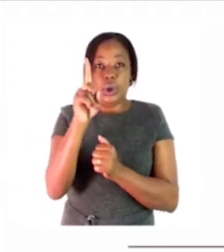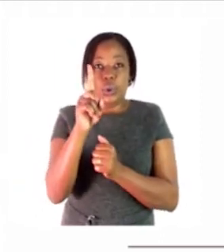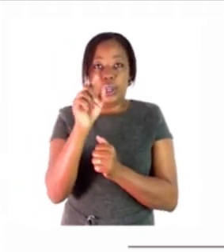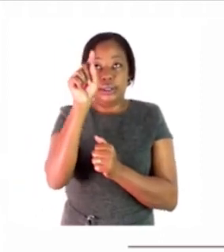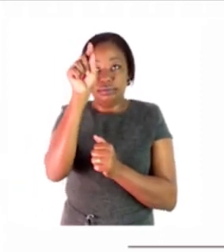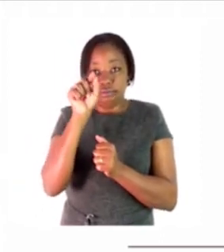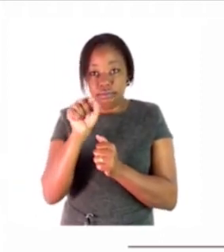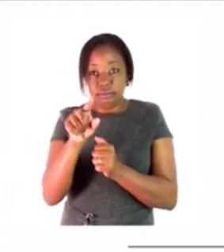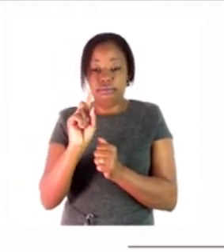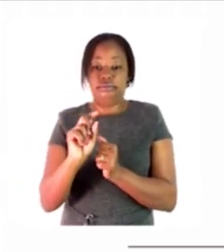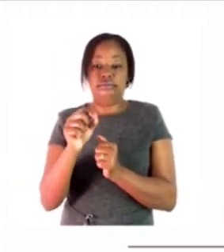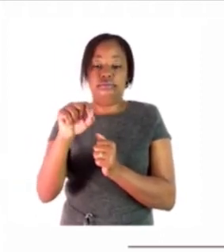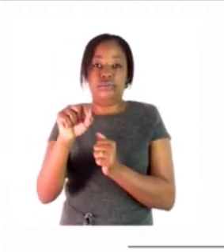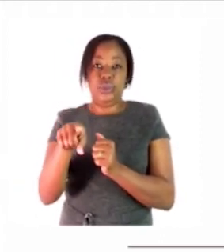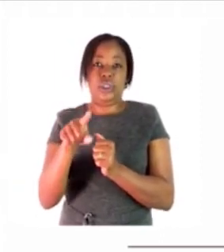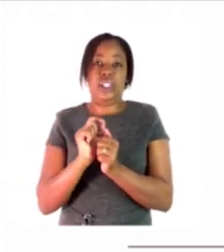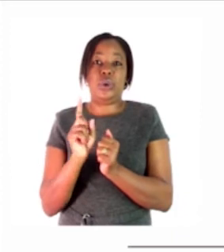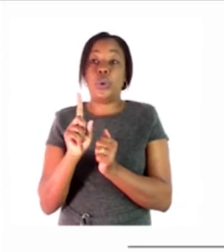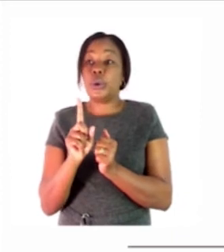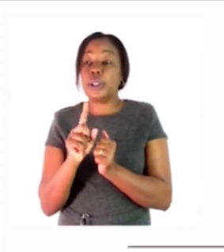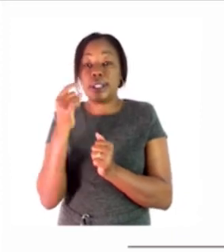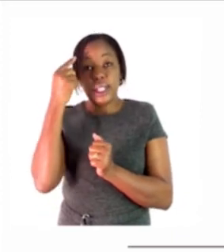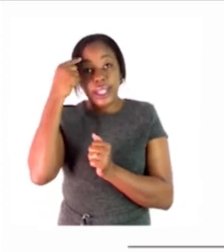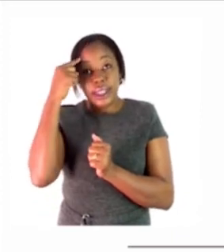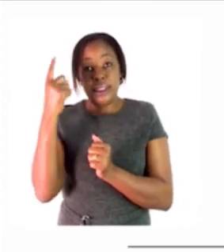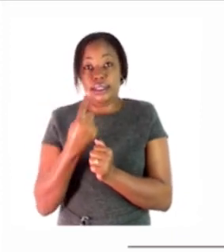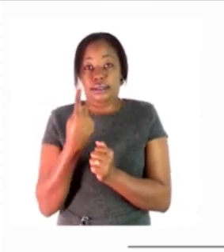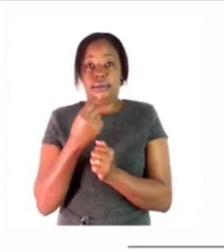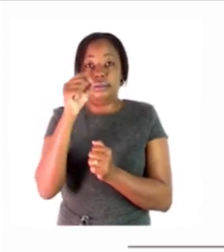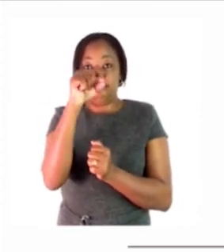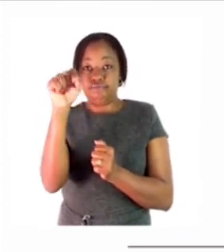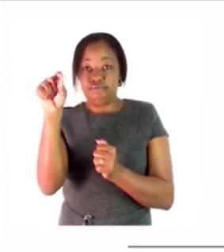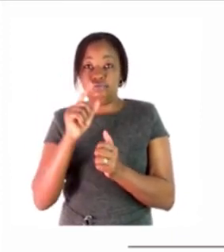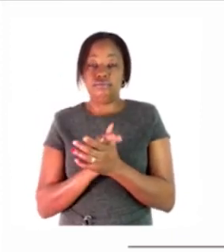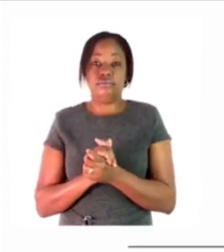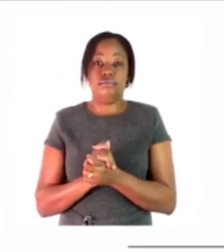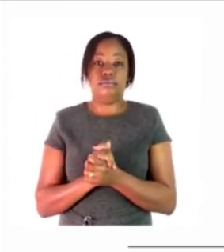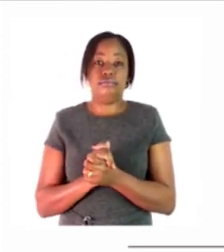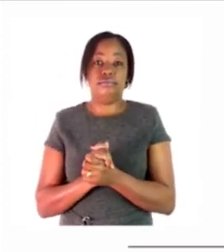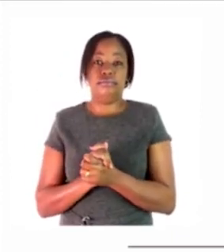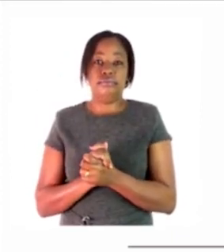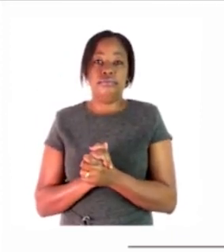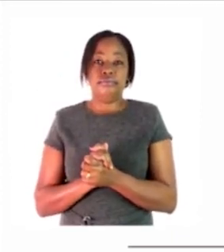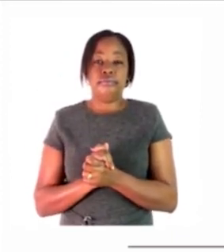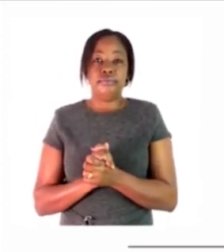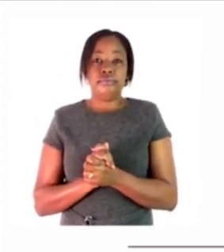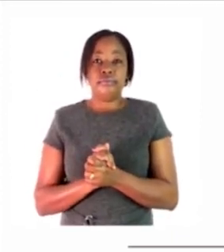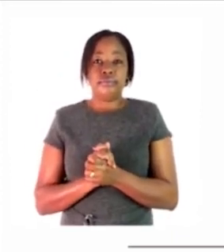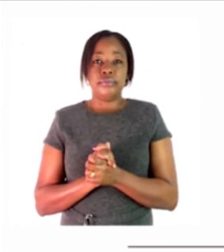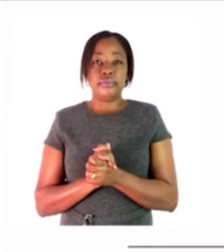whatever is left with you that is your answer so i would like you to do in the the same way